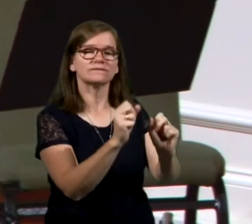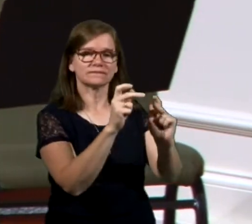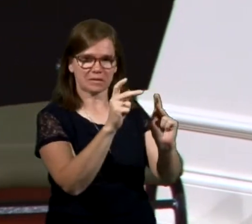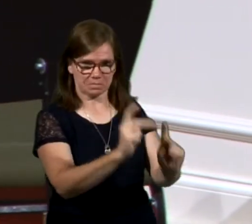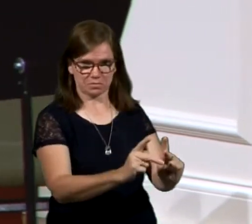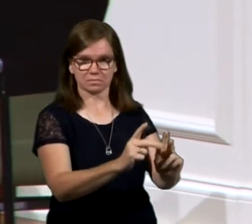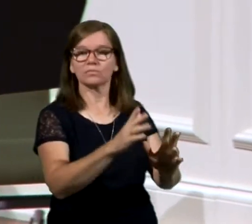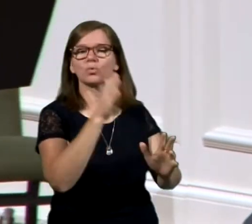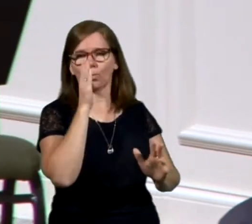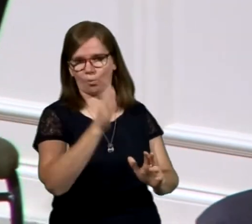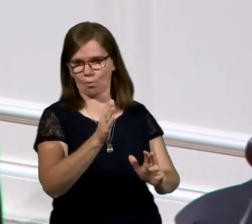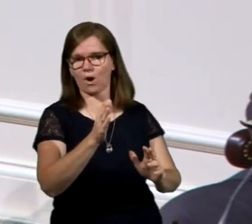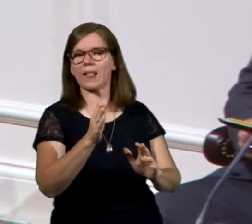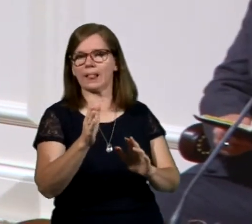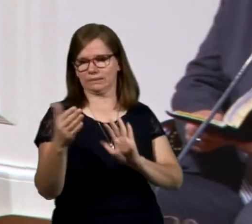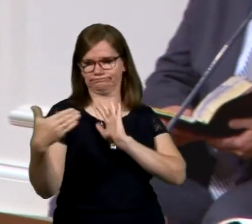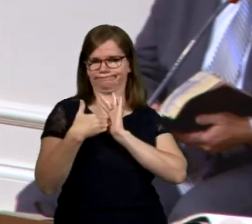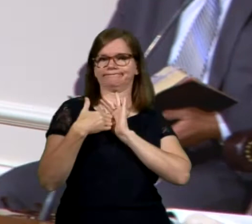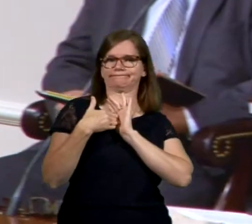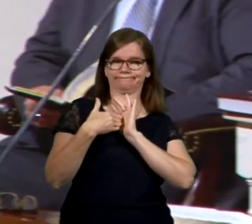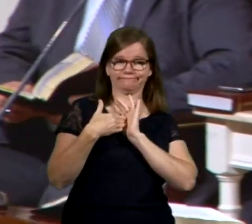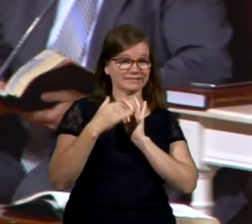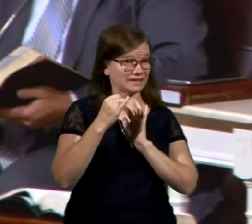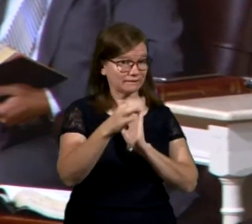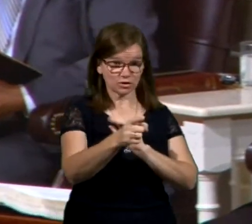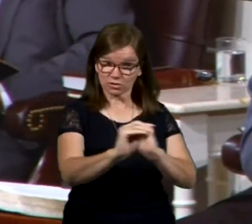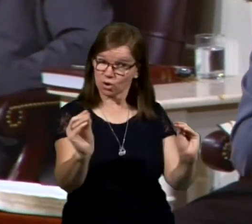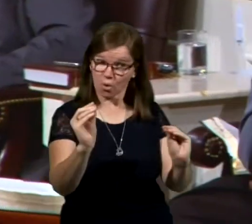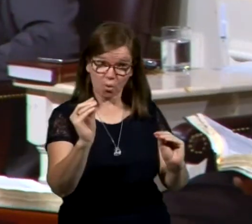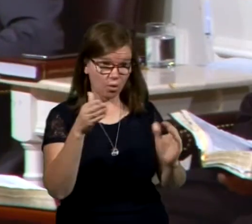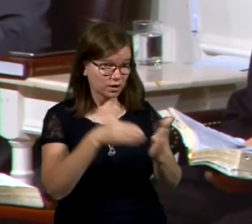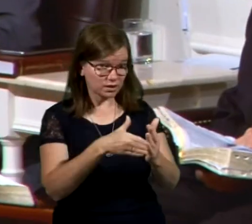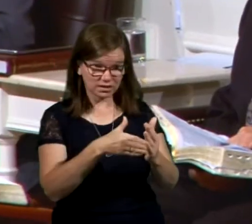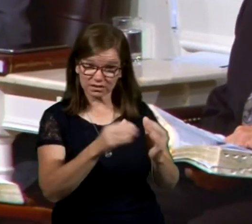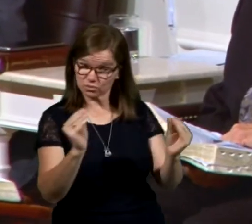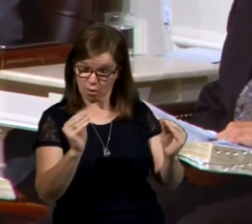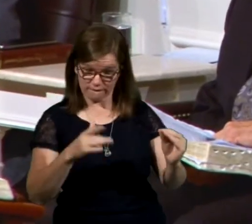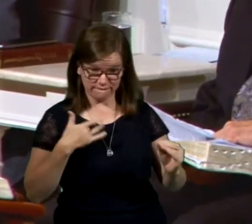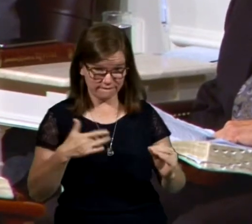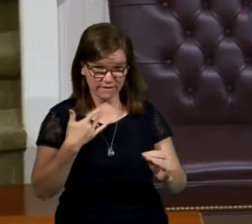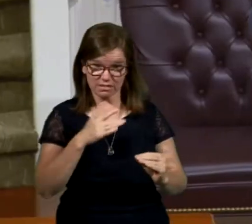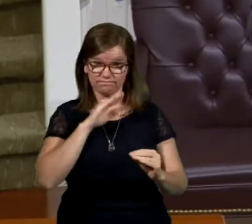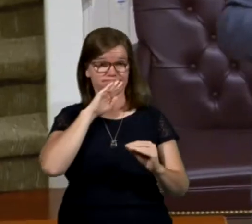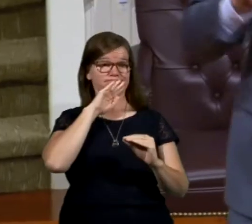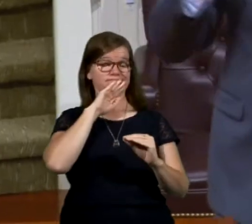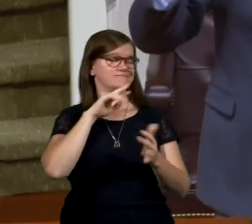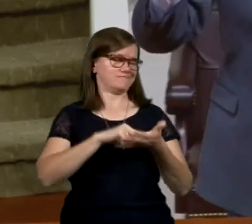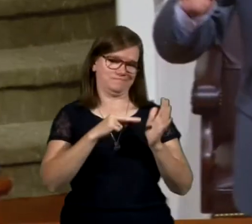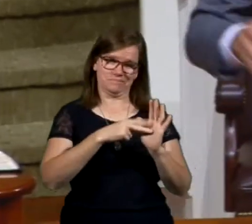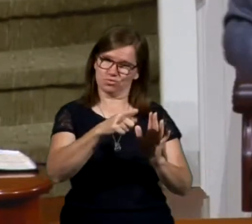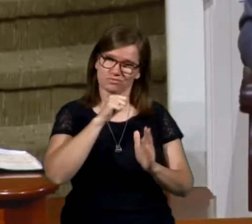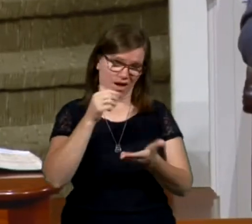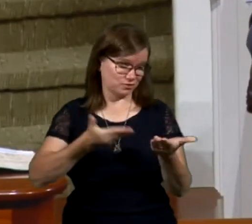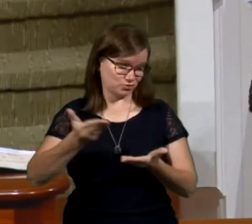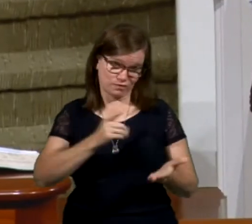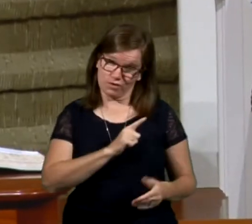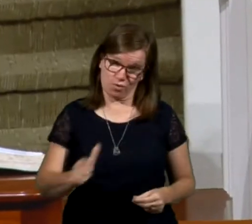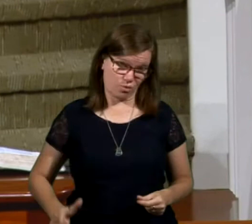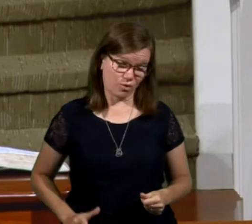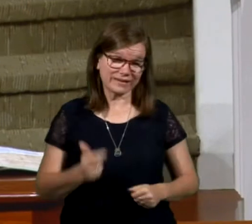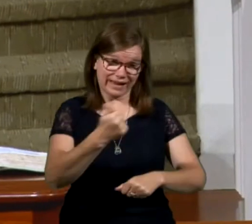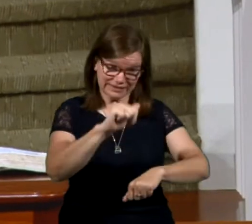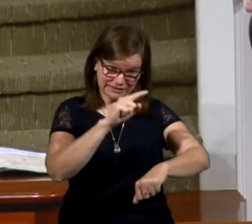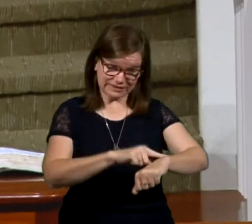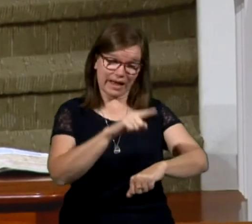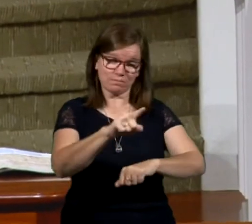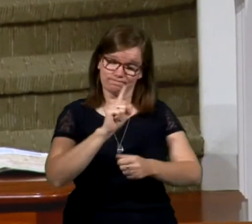opposition. You're not serving the Lord. You're not getting people the gospel. Anytime someone is aggressive about the things of God, you're